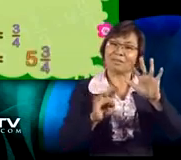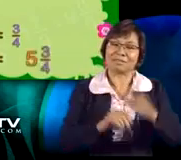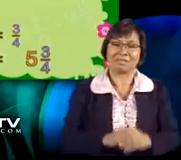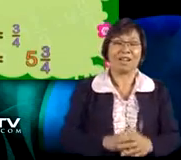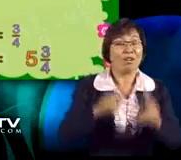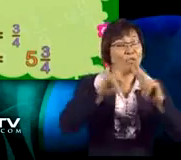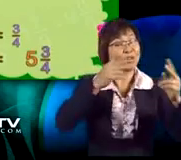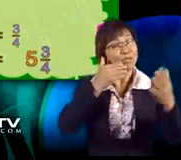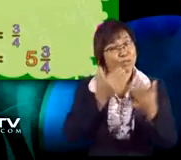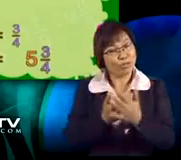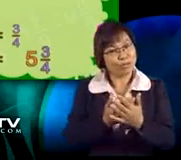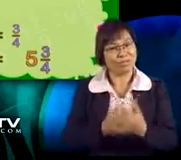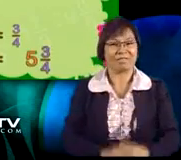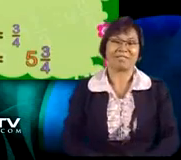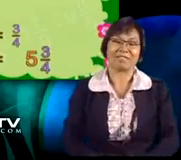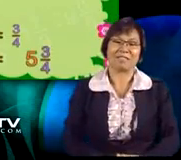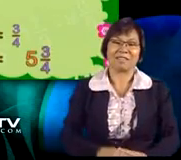we get 5 and 3 quarters.